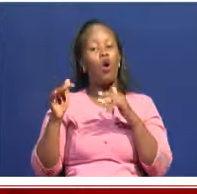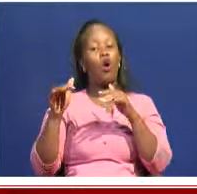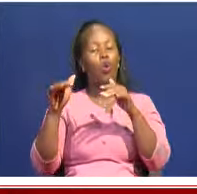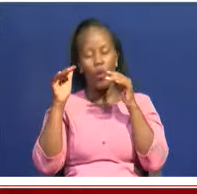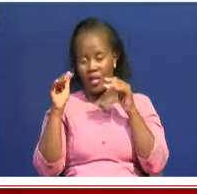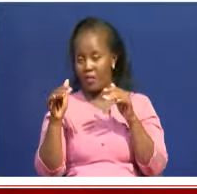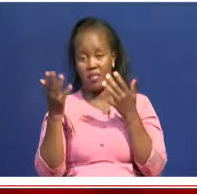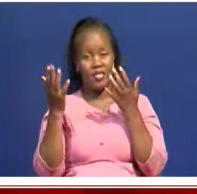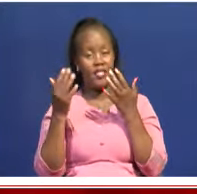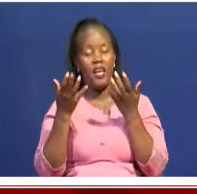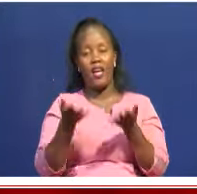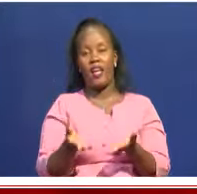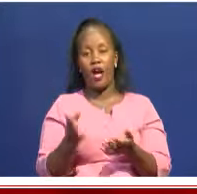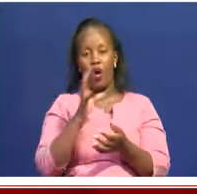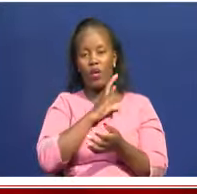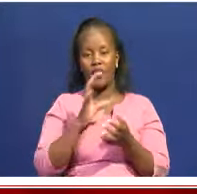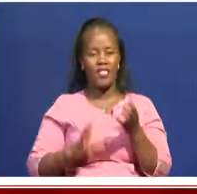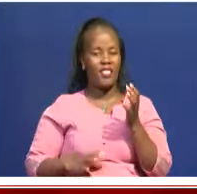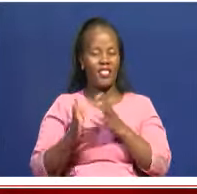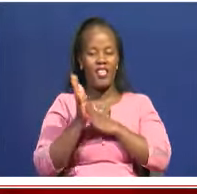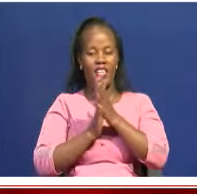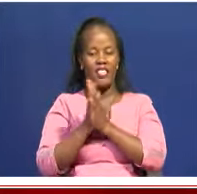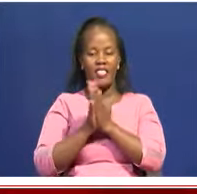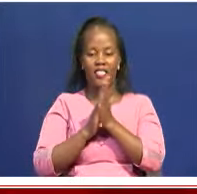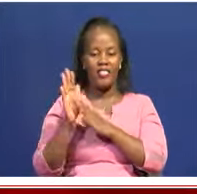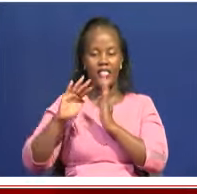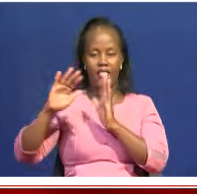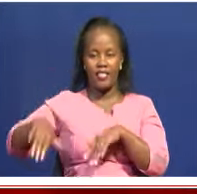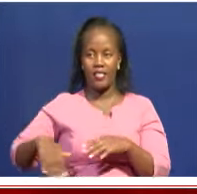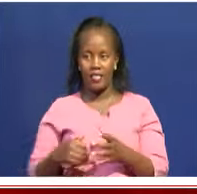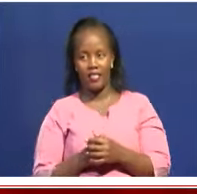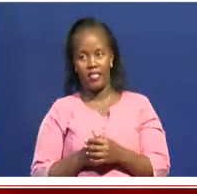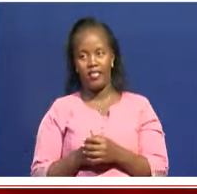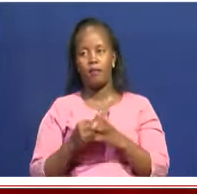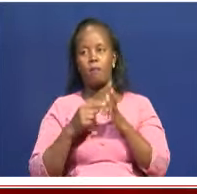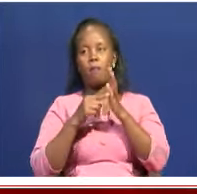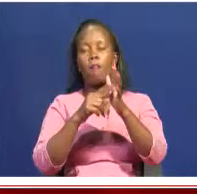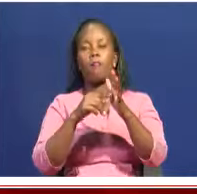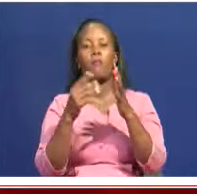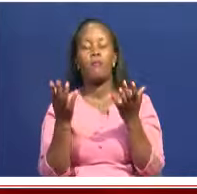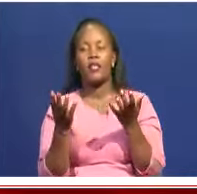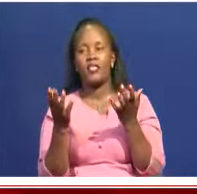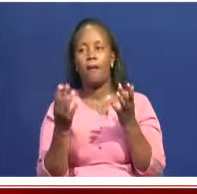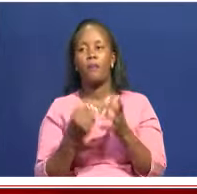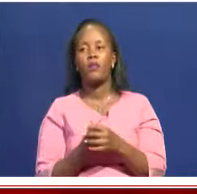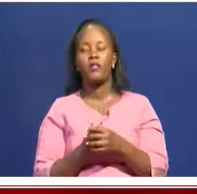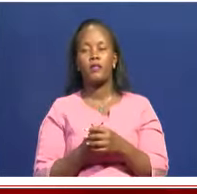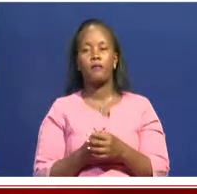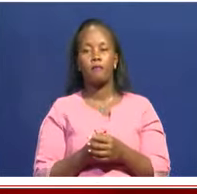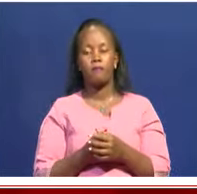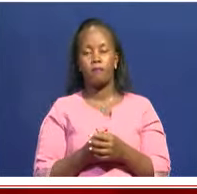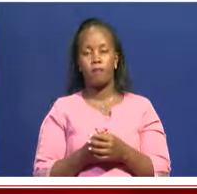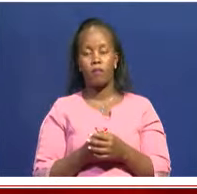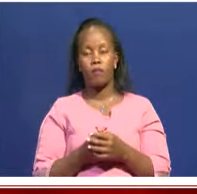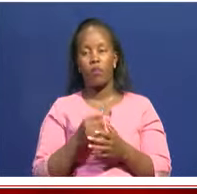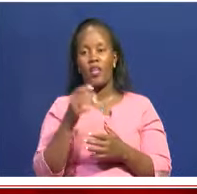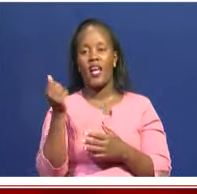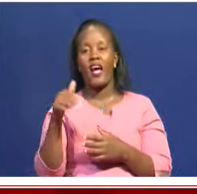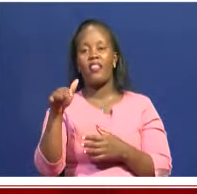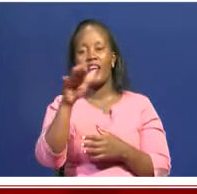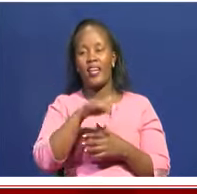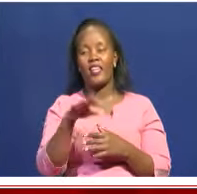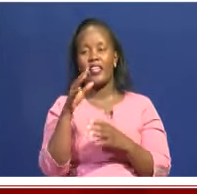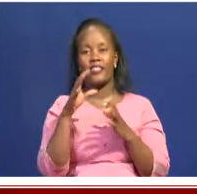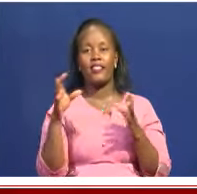right now they're Christians, so they're not interested in practicing what you practice. Like, for instance, the Vigango. The Vigango is where now the Giriama people